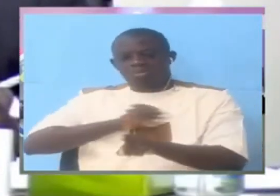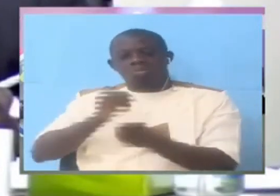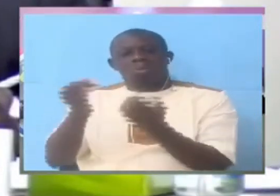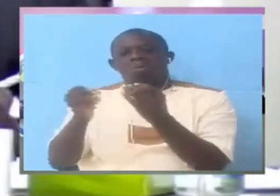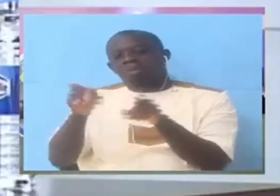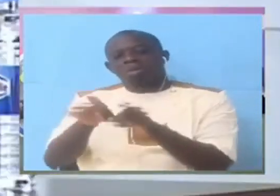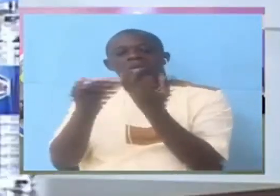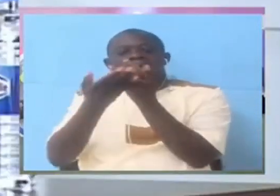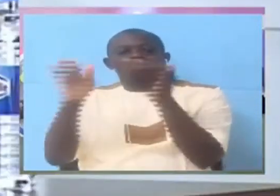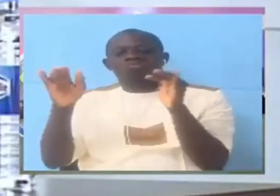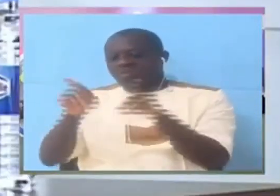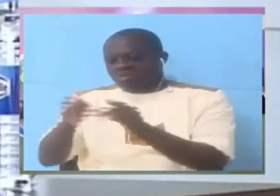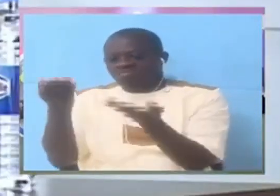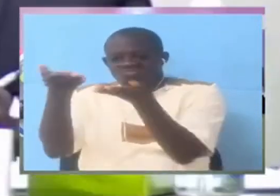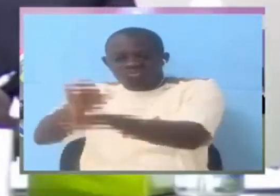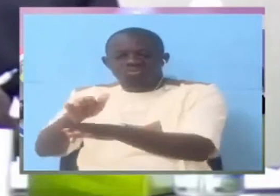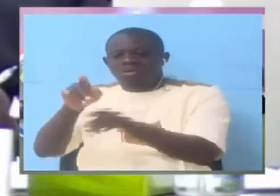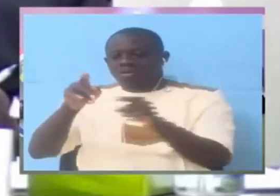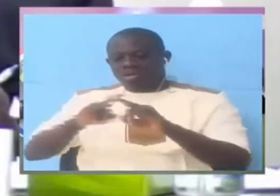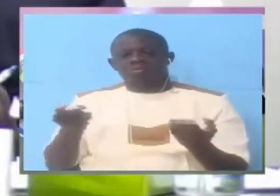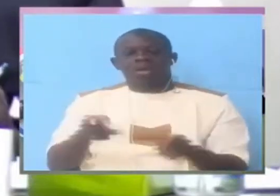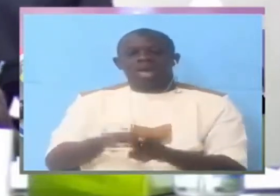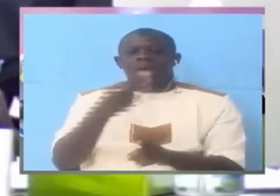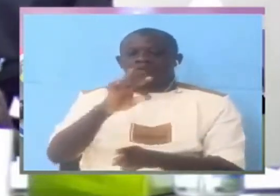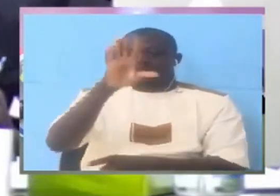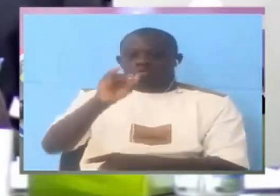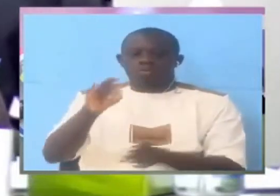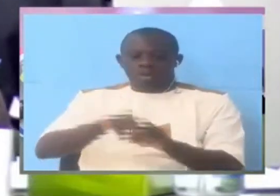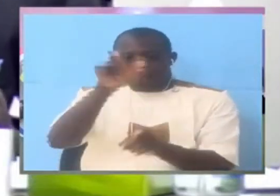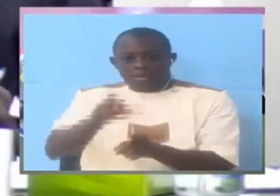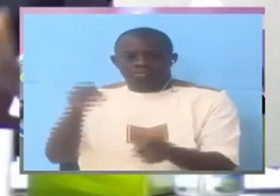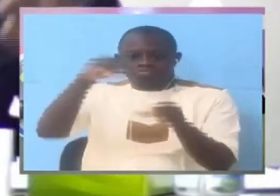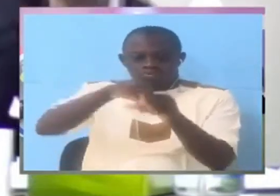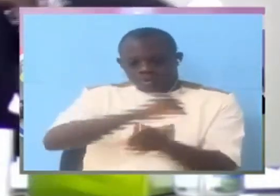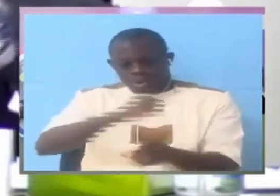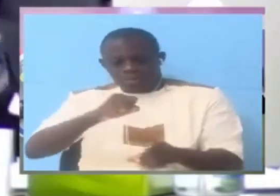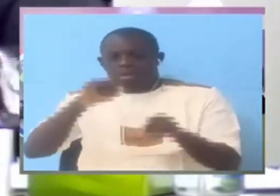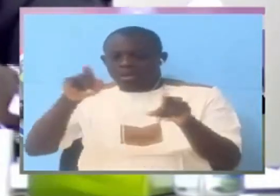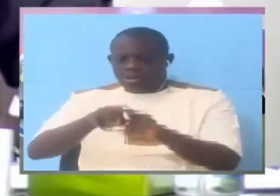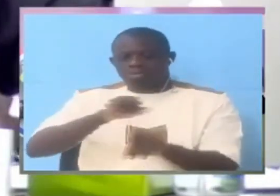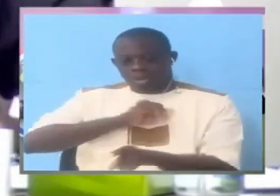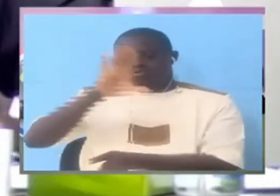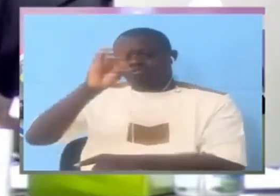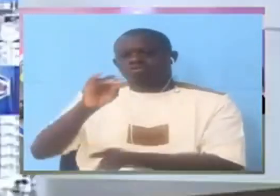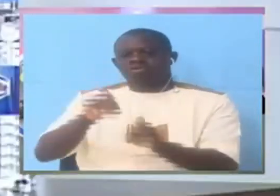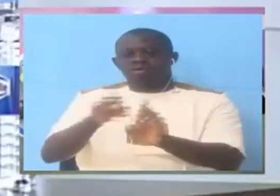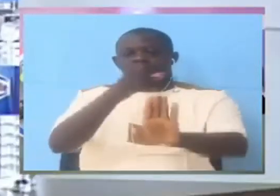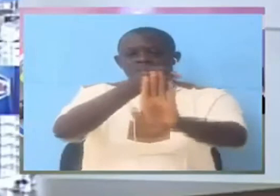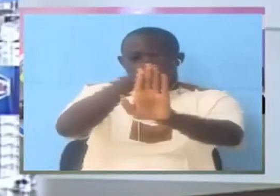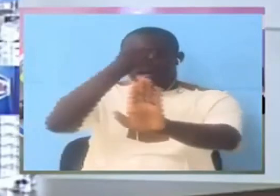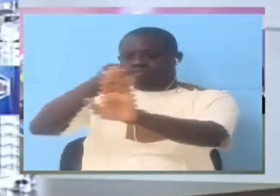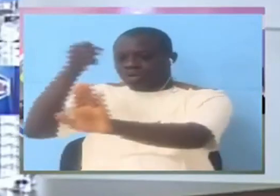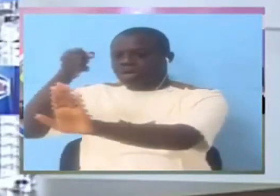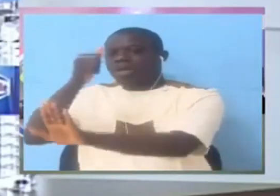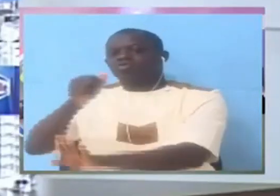Why should I protect somebody Yes because if you do him in He would also do you in So you protect each other No No